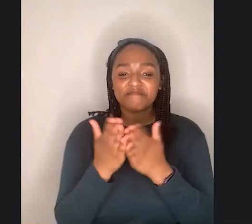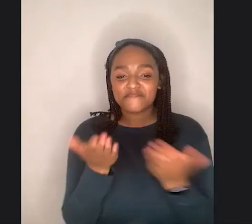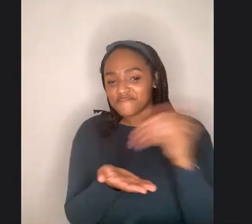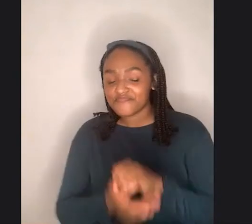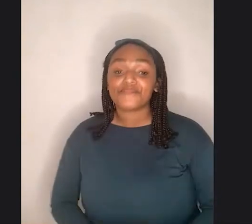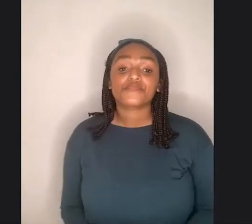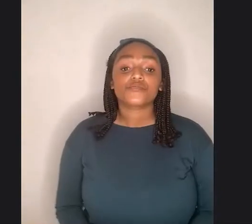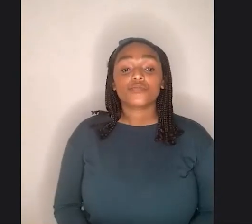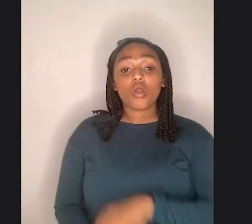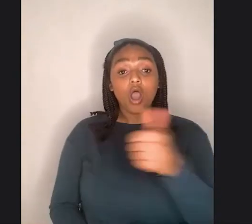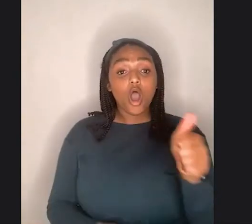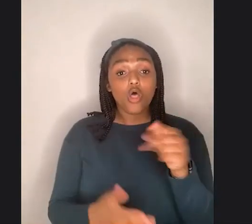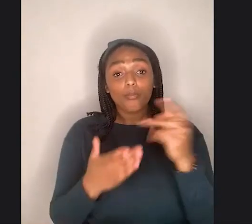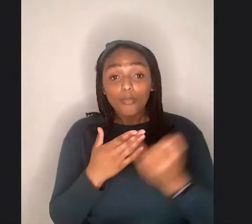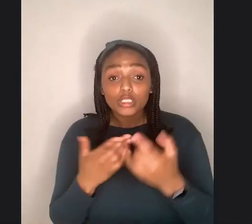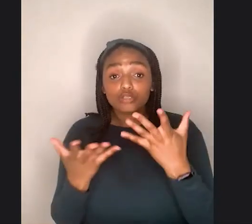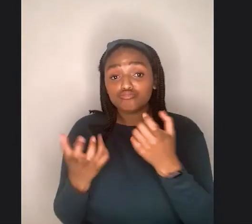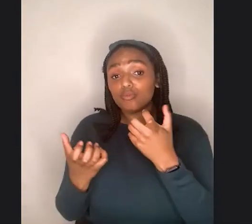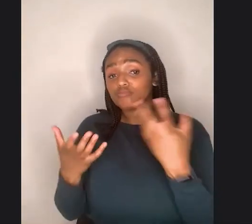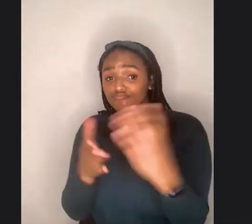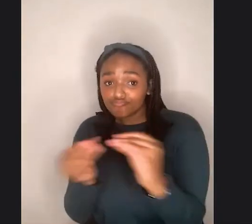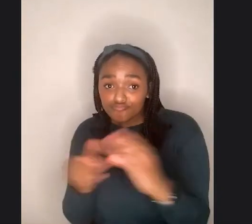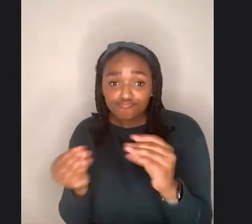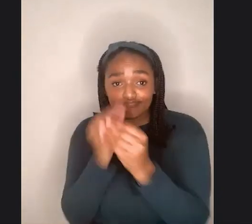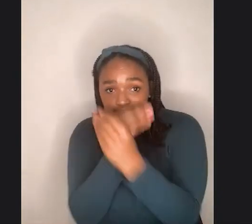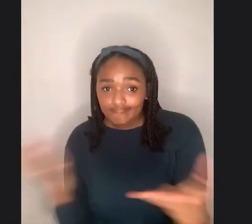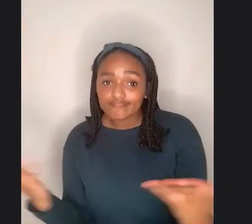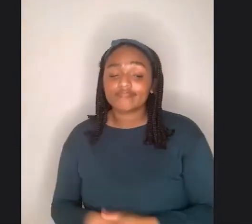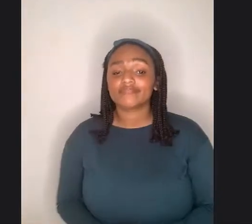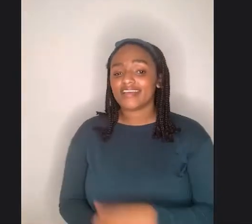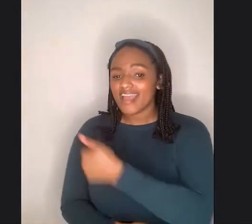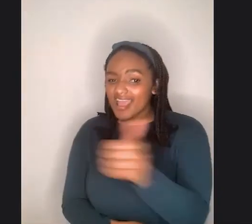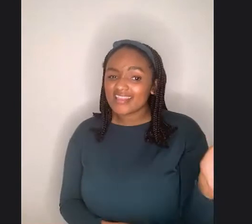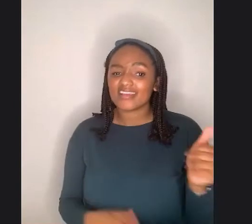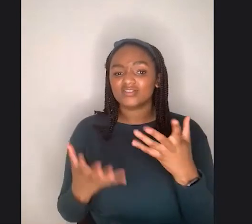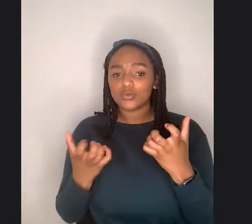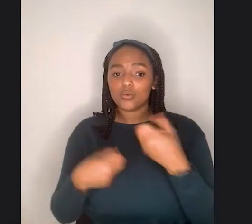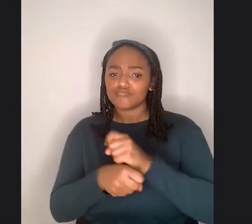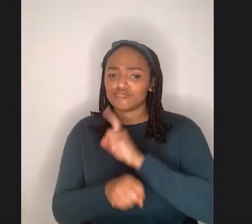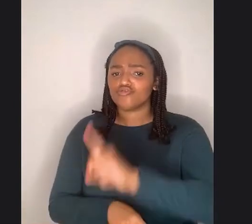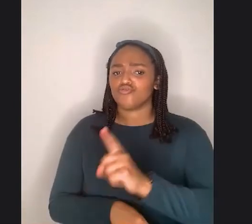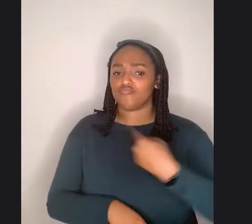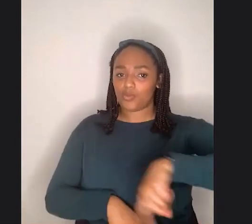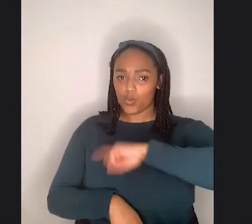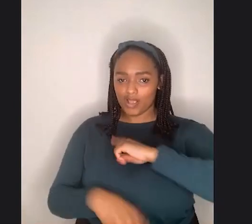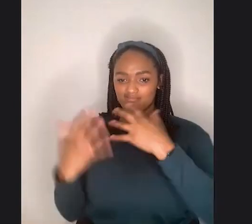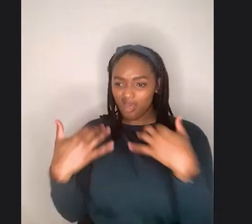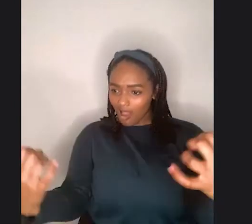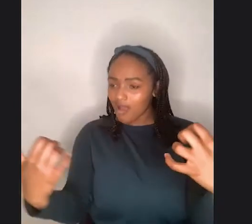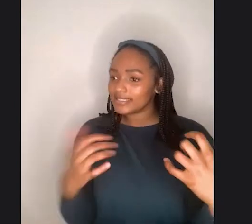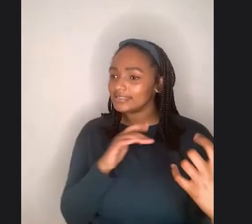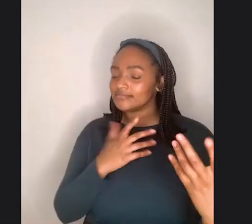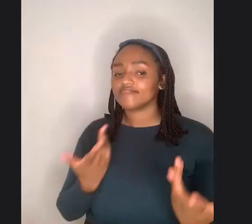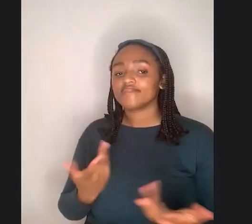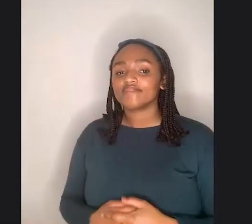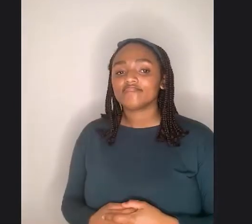are there other projects that you want to highlight or, um, anything else that you want to make sure that we, um, it looks like we don't have any more questions